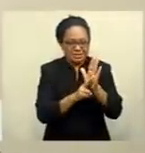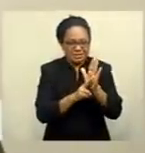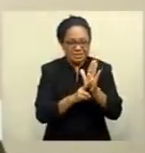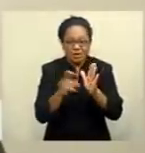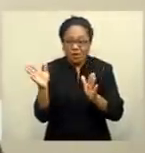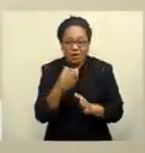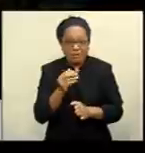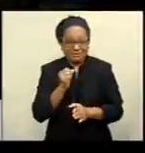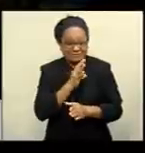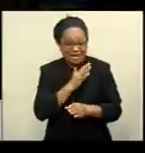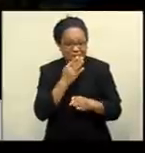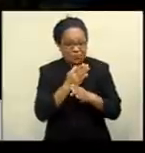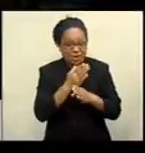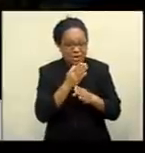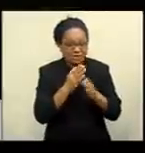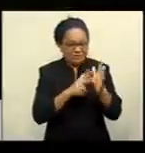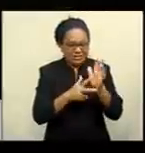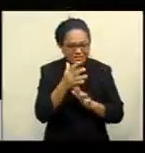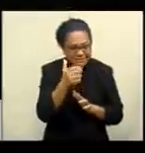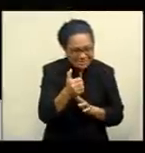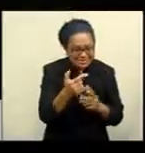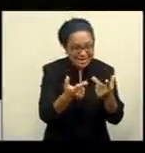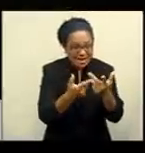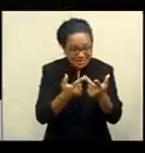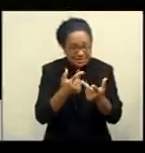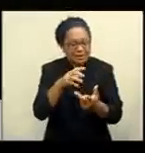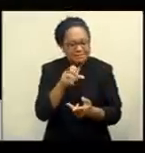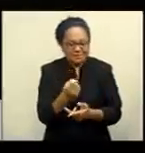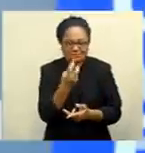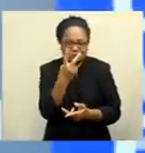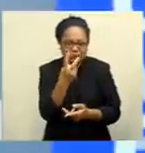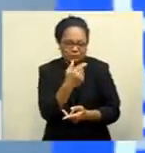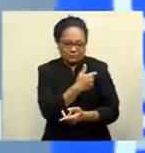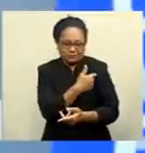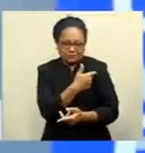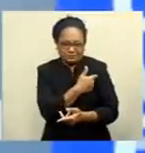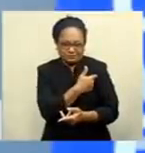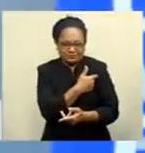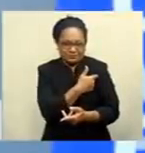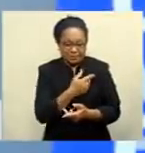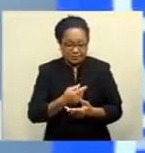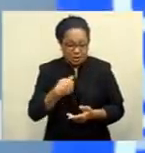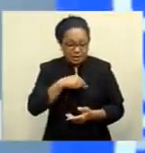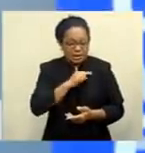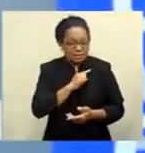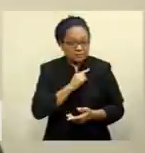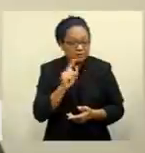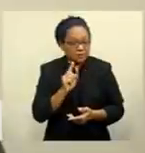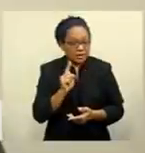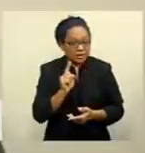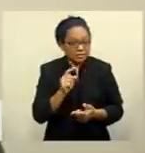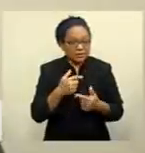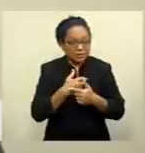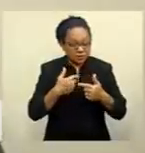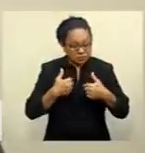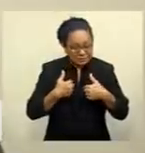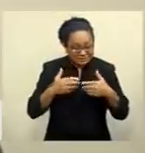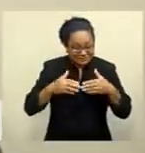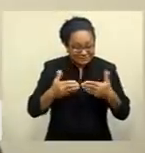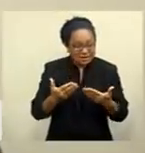be vaccinated to resume work. So, from our side, of course, we are in touch with our